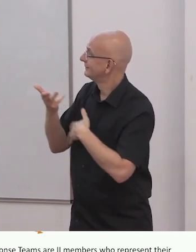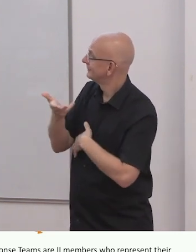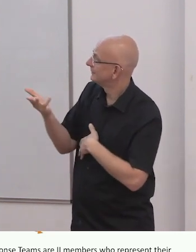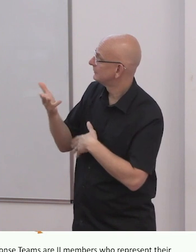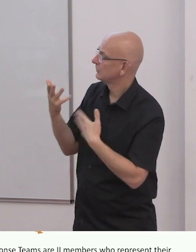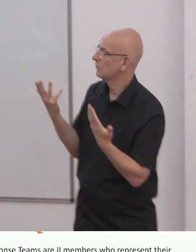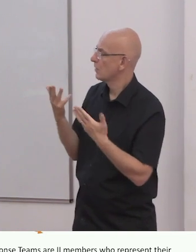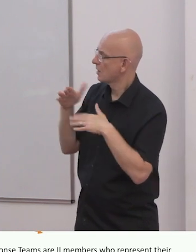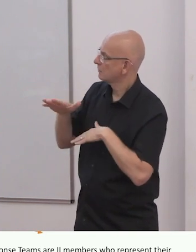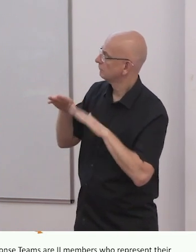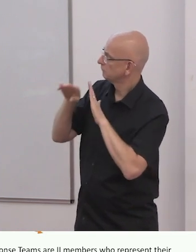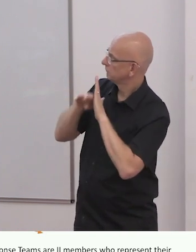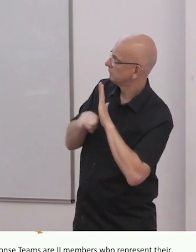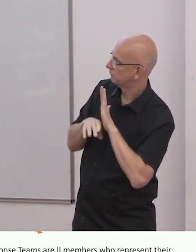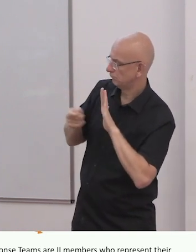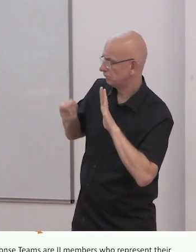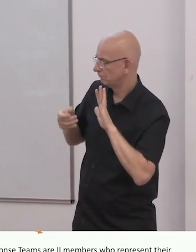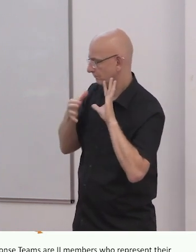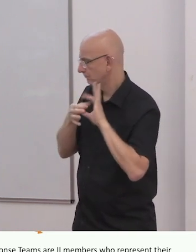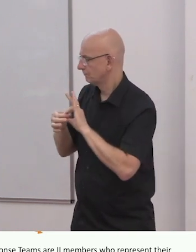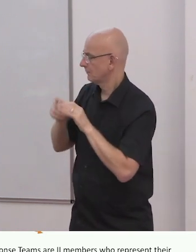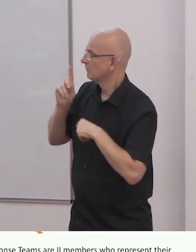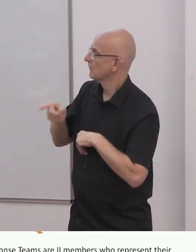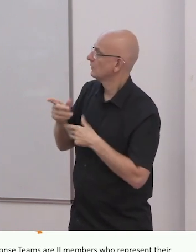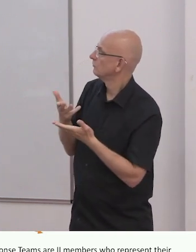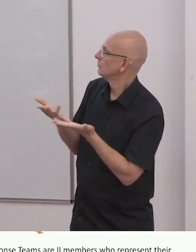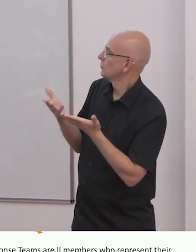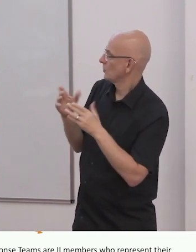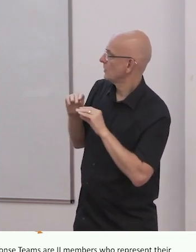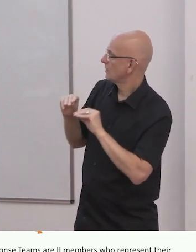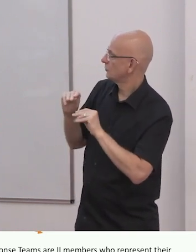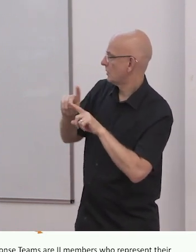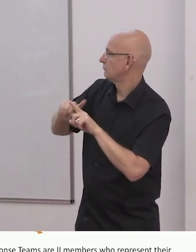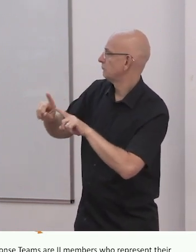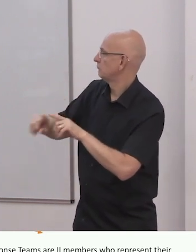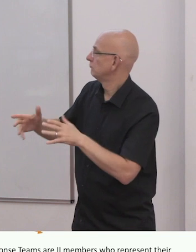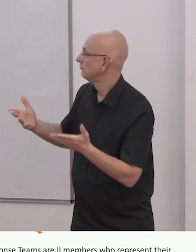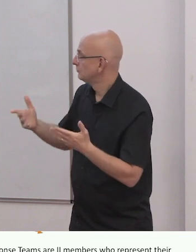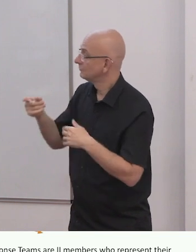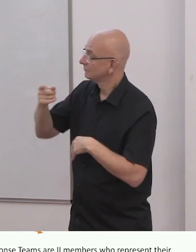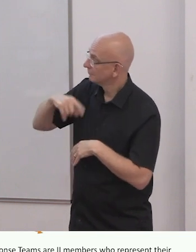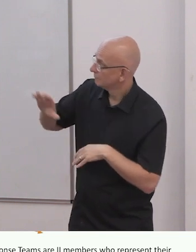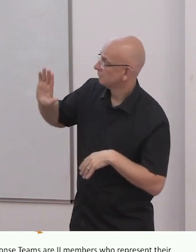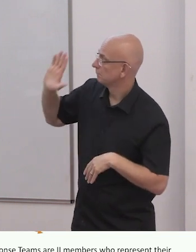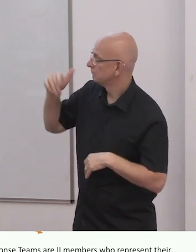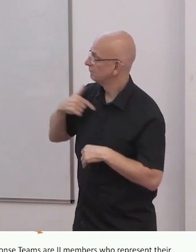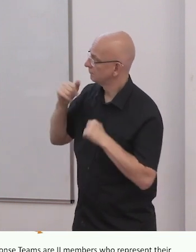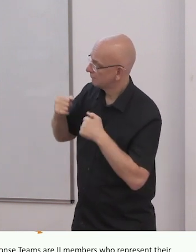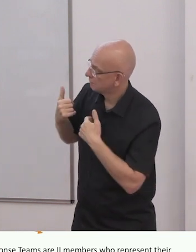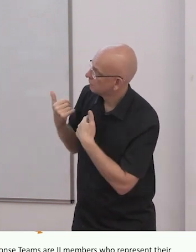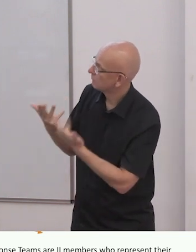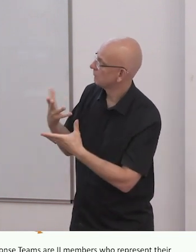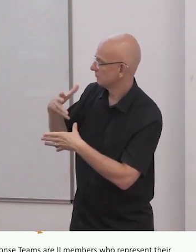participate in drafting papers, in providing technical support or mentorship to Inclusion